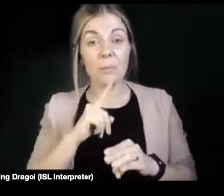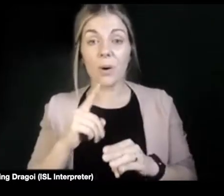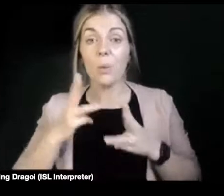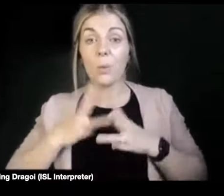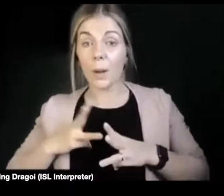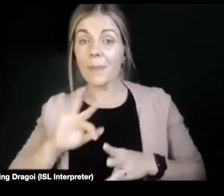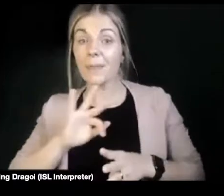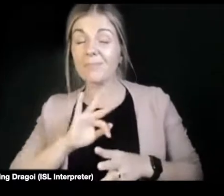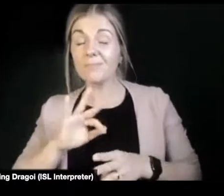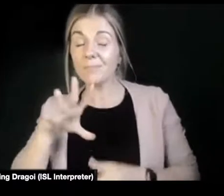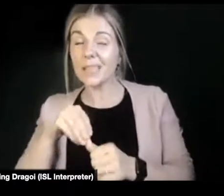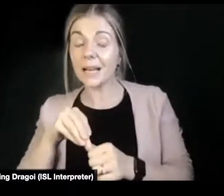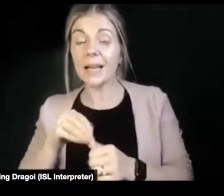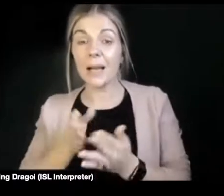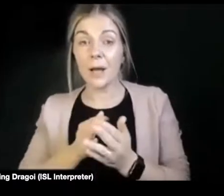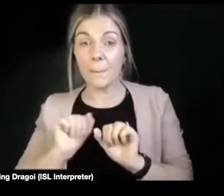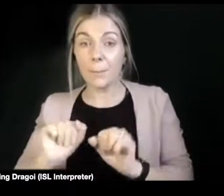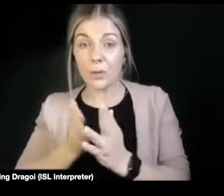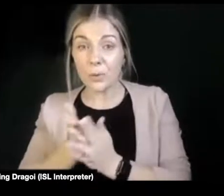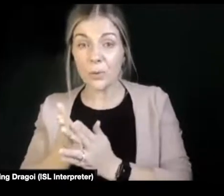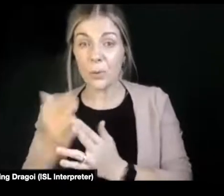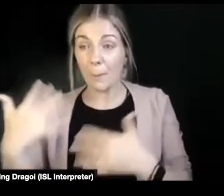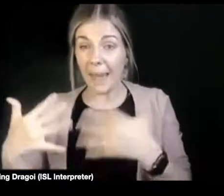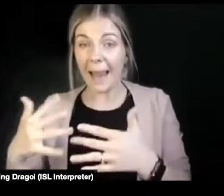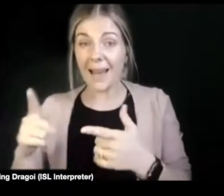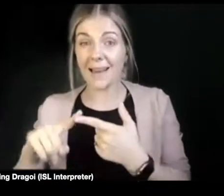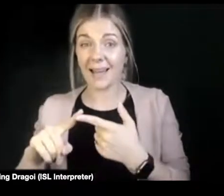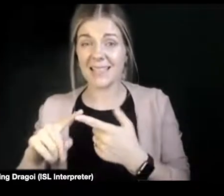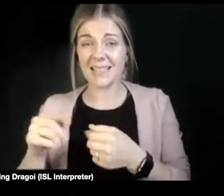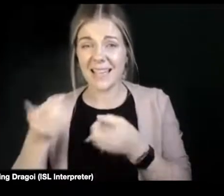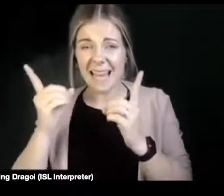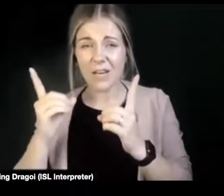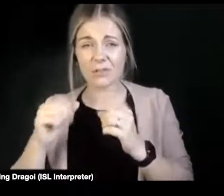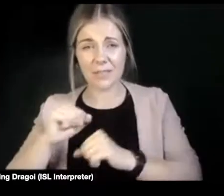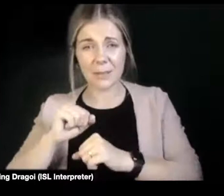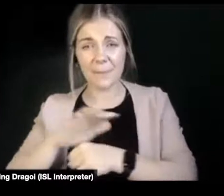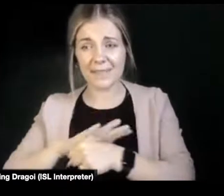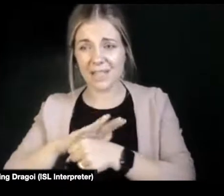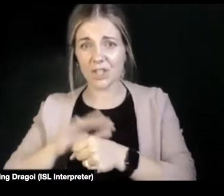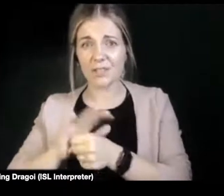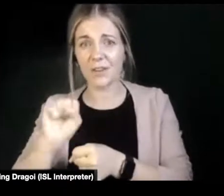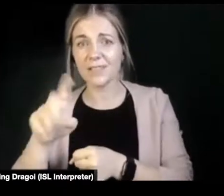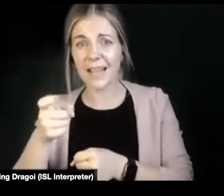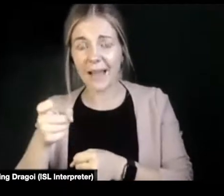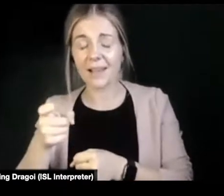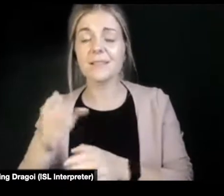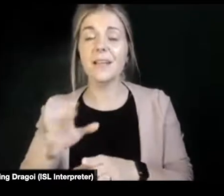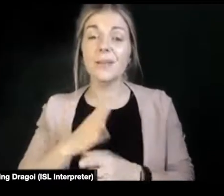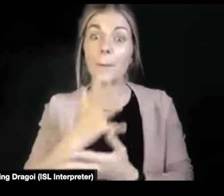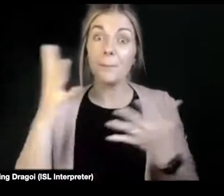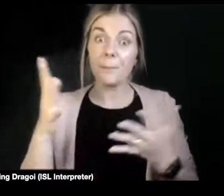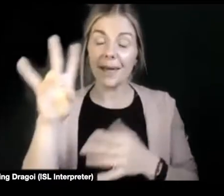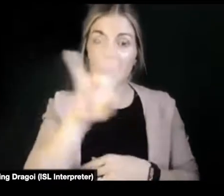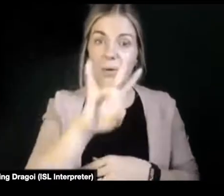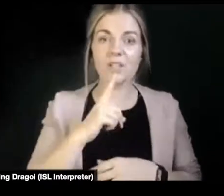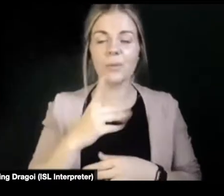they don't actually need to and put themselves in dangerous positions. So it's a huge question with a huge answer. But I'll keep it to that. But lack of